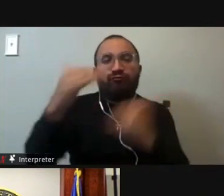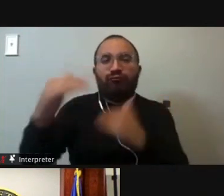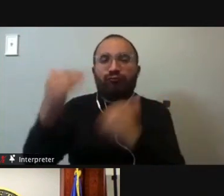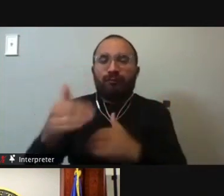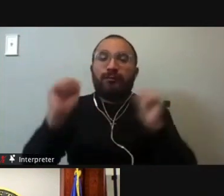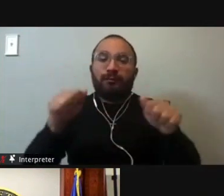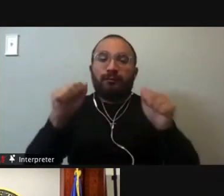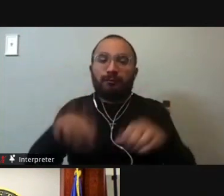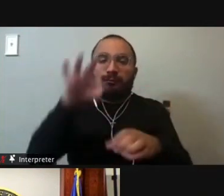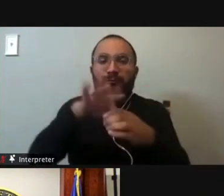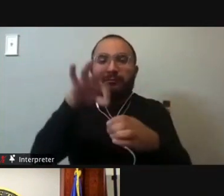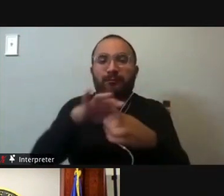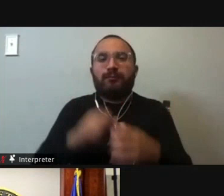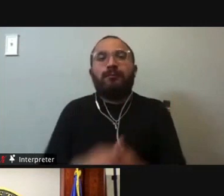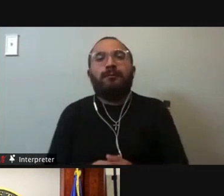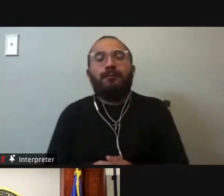to vote.